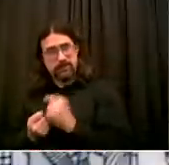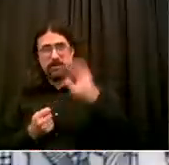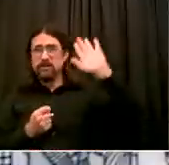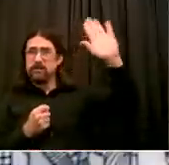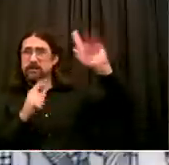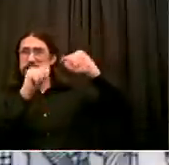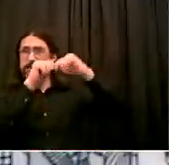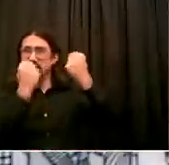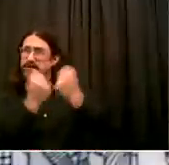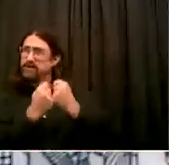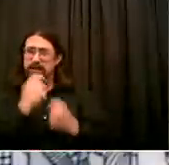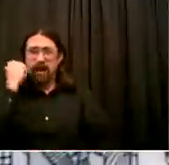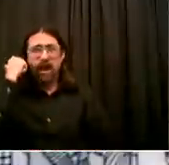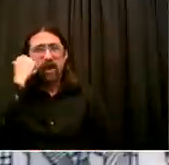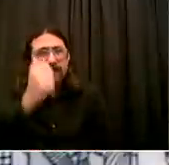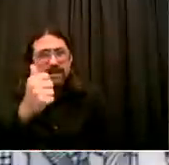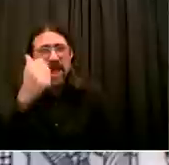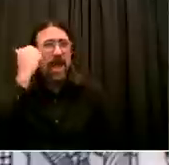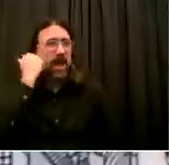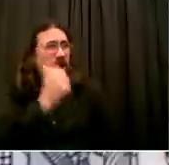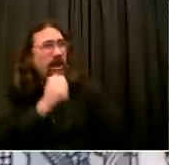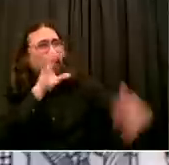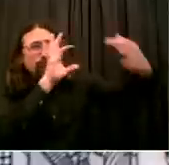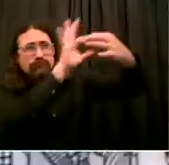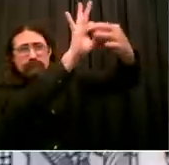the same point. What matters is getting something done.